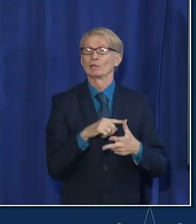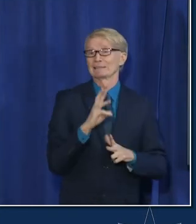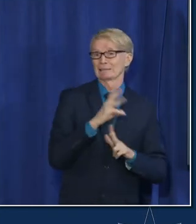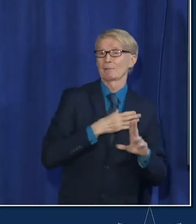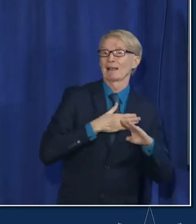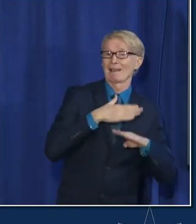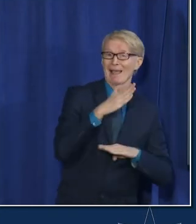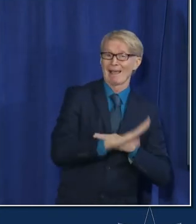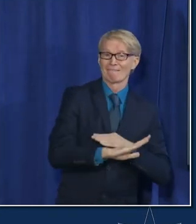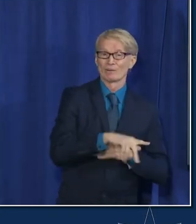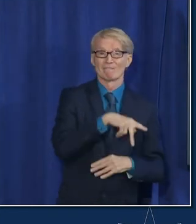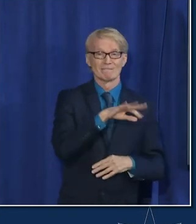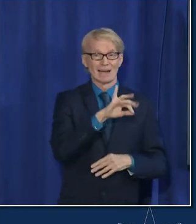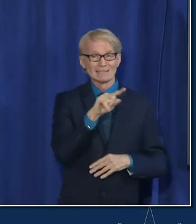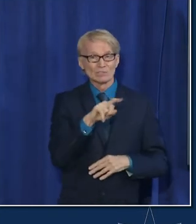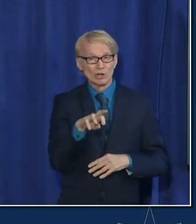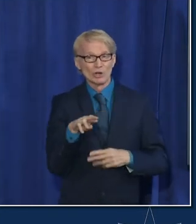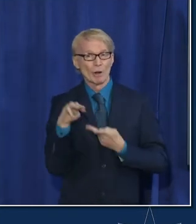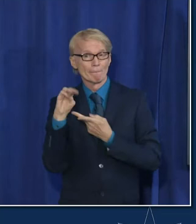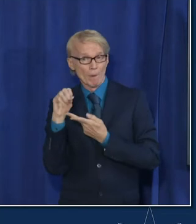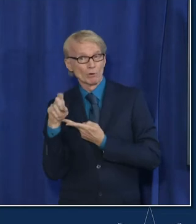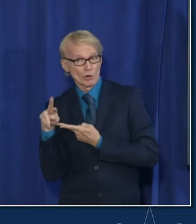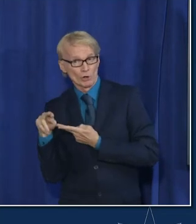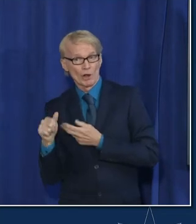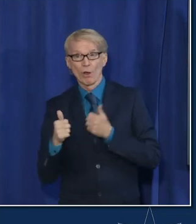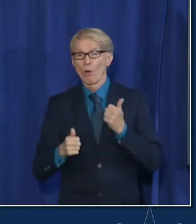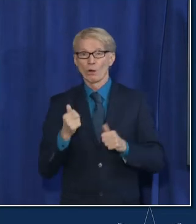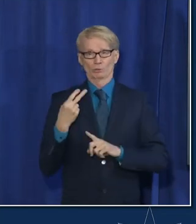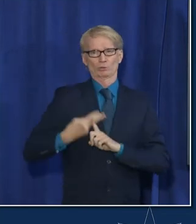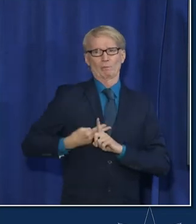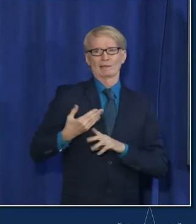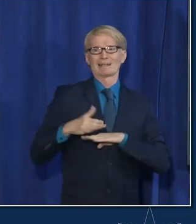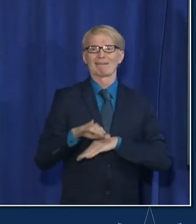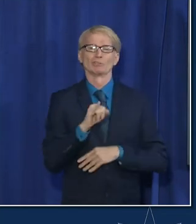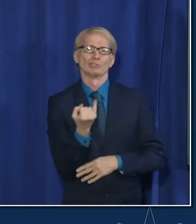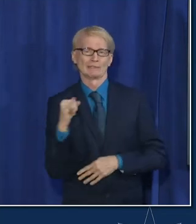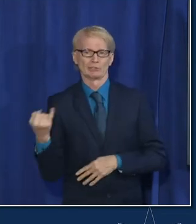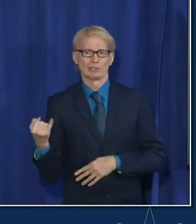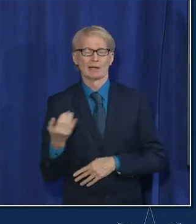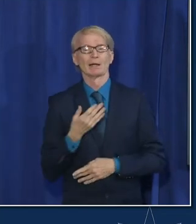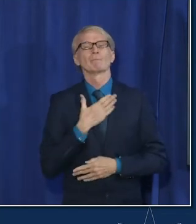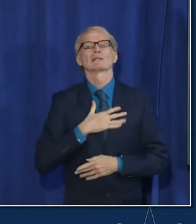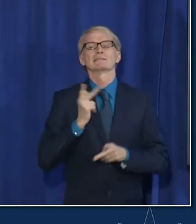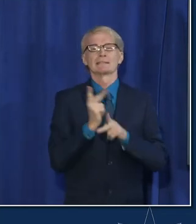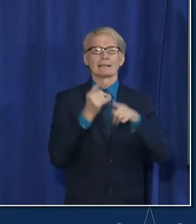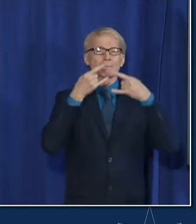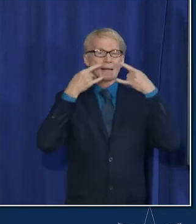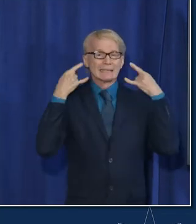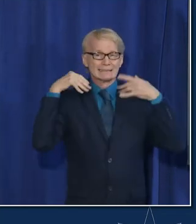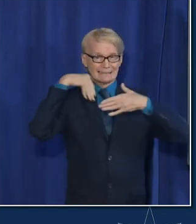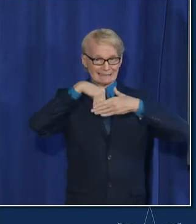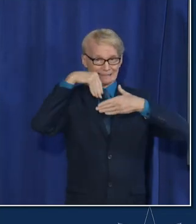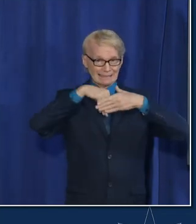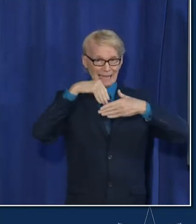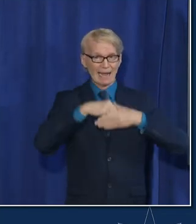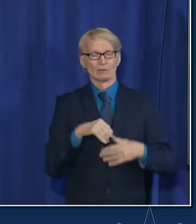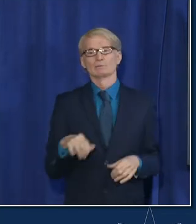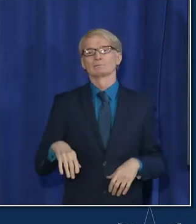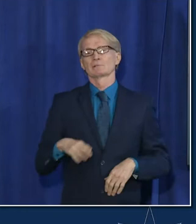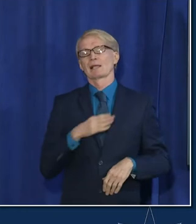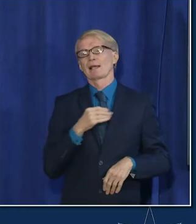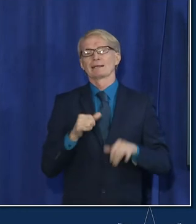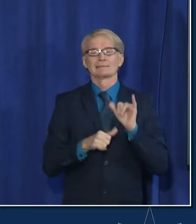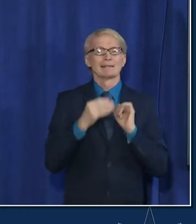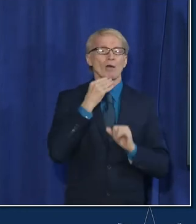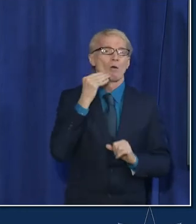moderna or two months after getting j and j keep wearing those masks indoors and keep doing the things that have gotten us this far staying home if you're sick hand